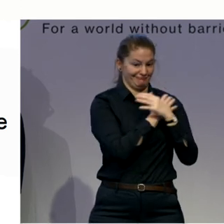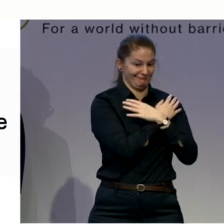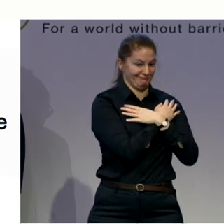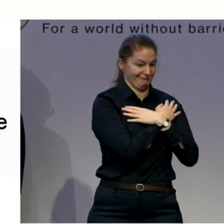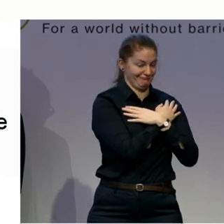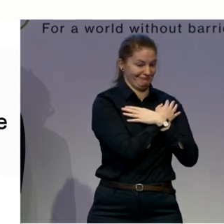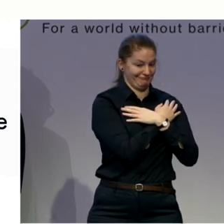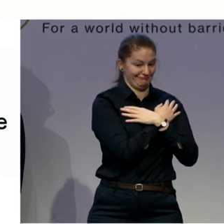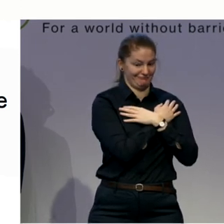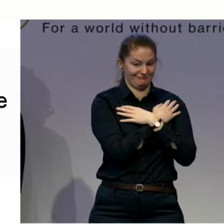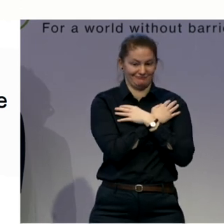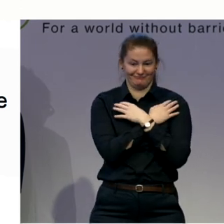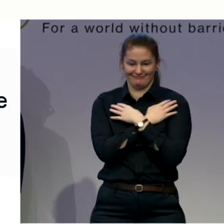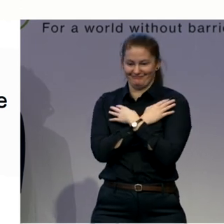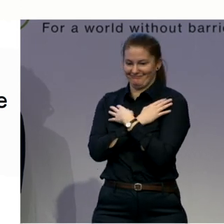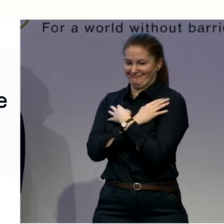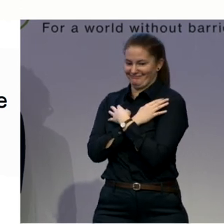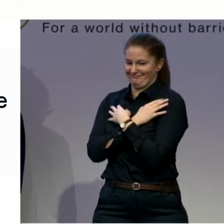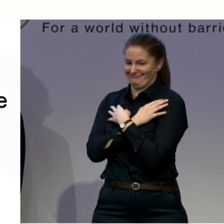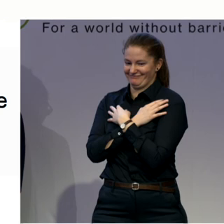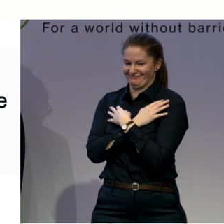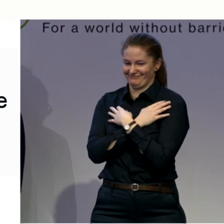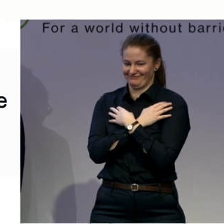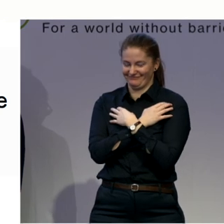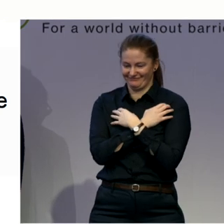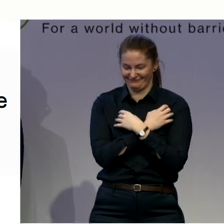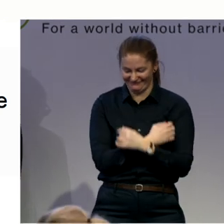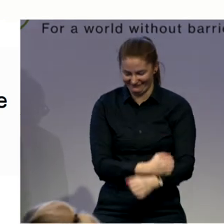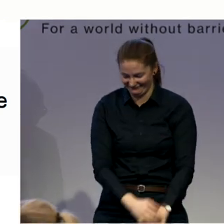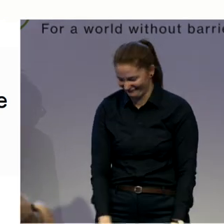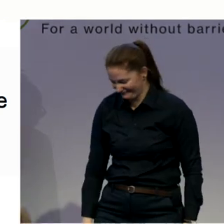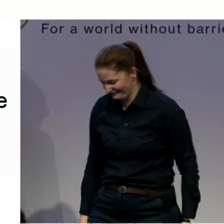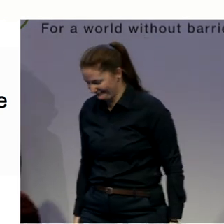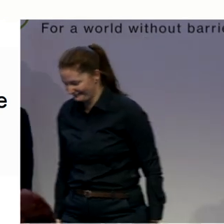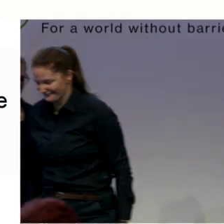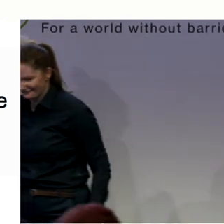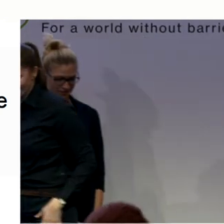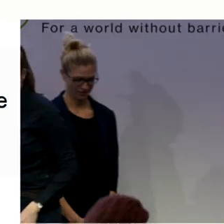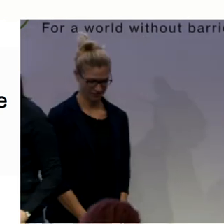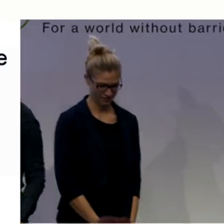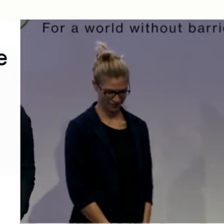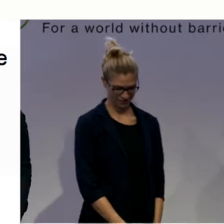become taller as you rotate. And to your left side. A few more tips.